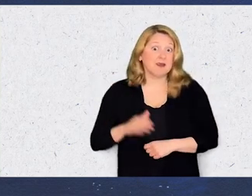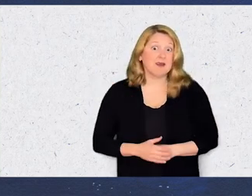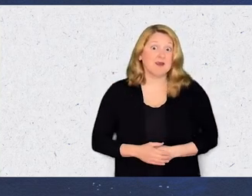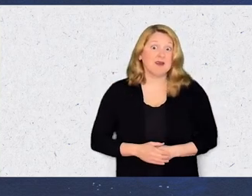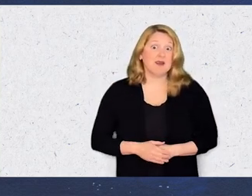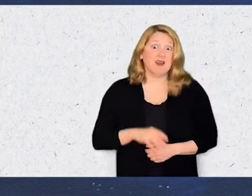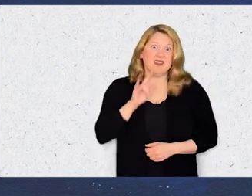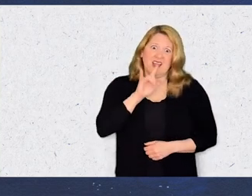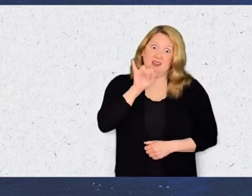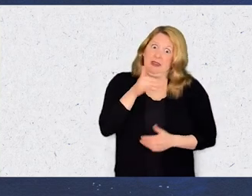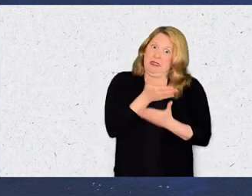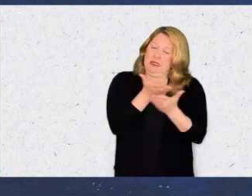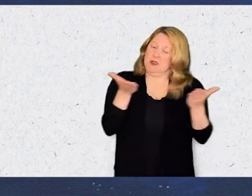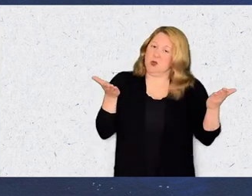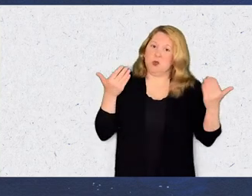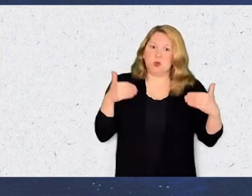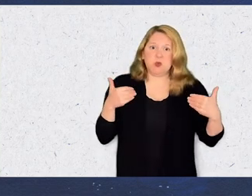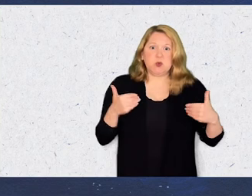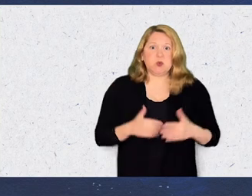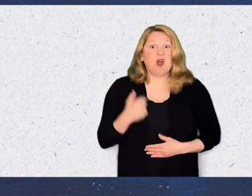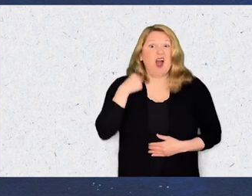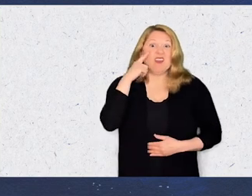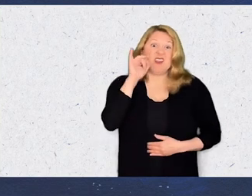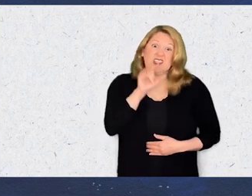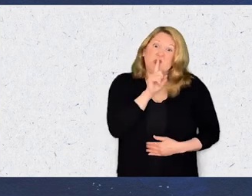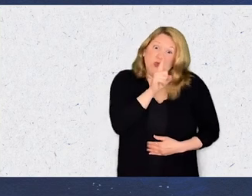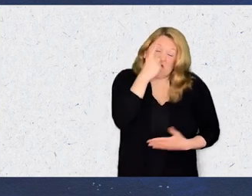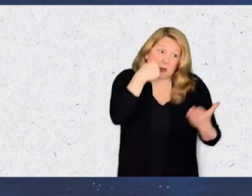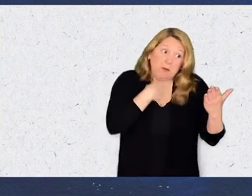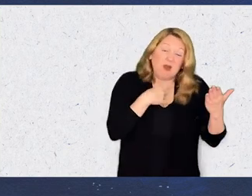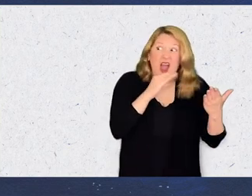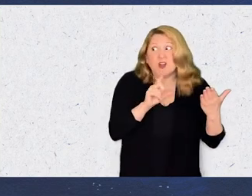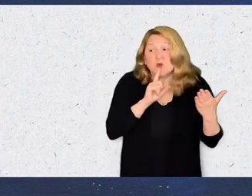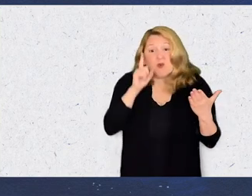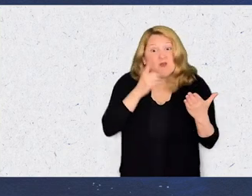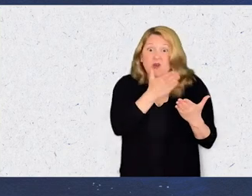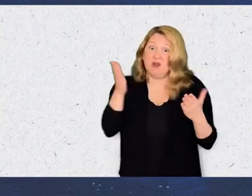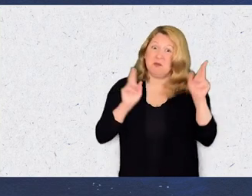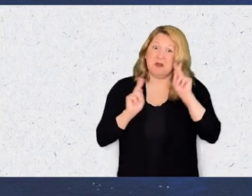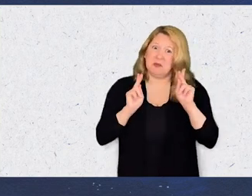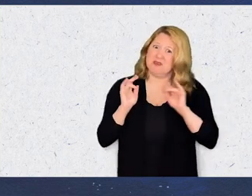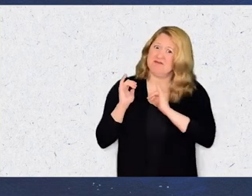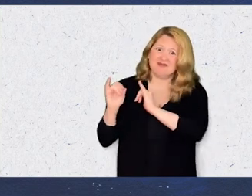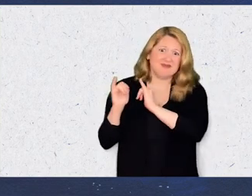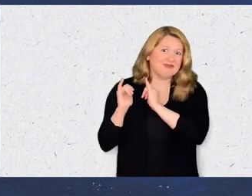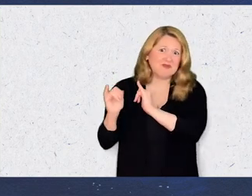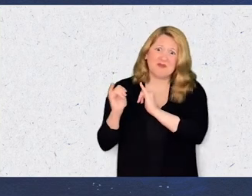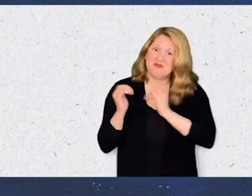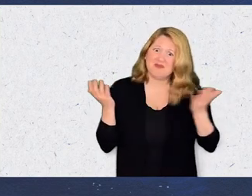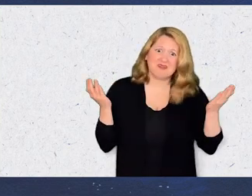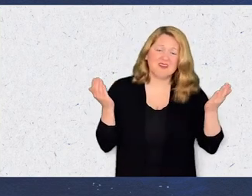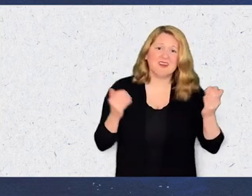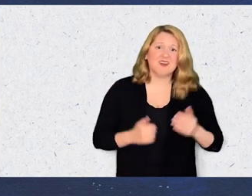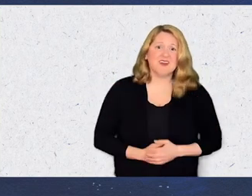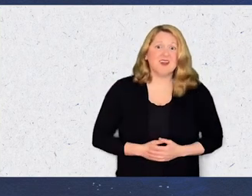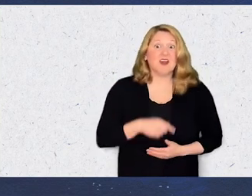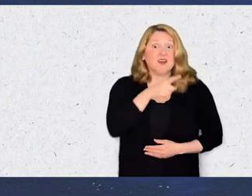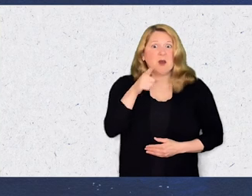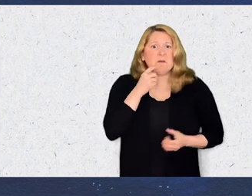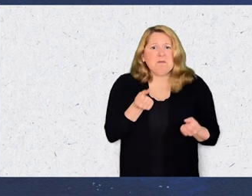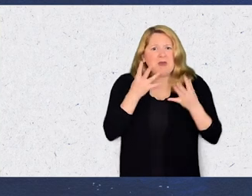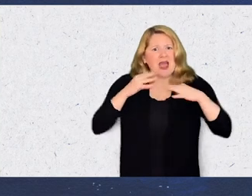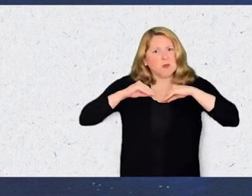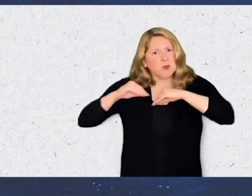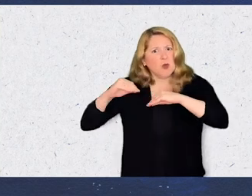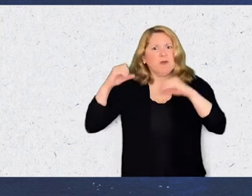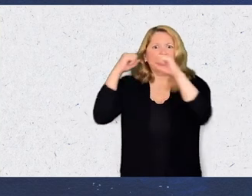the pandemic, so that has only exacerbated those things. So I think that is true for me and true for other people as well. And there's